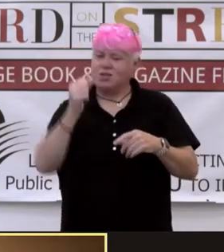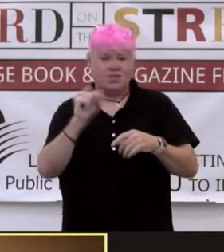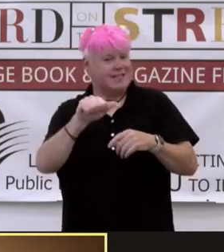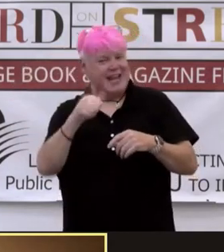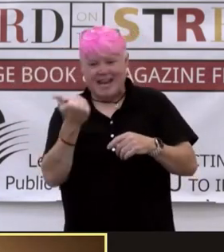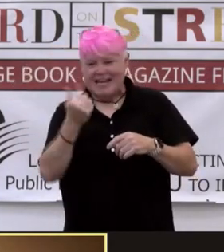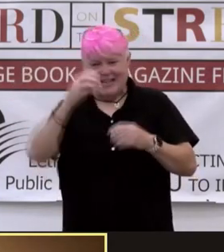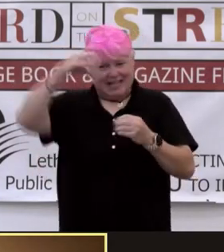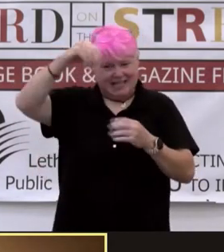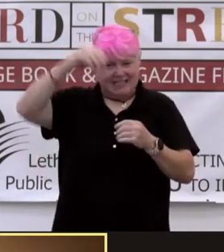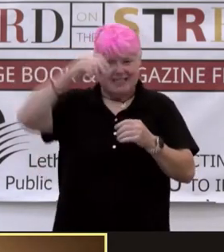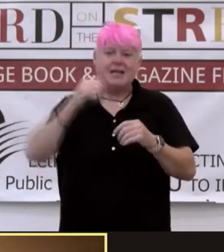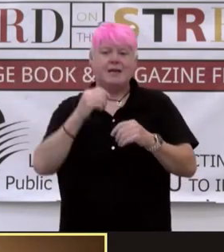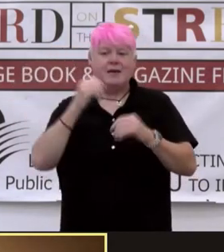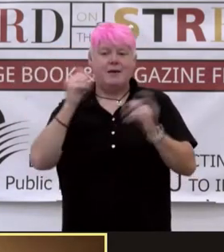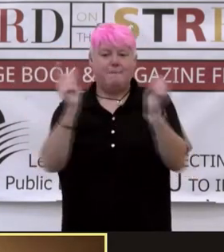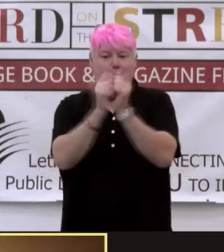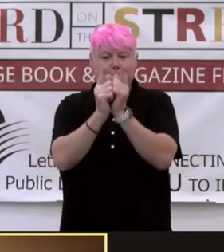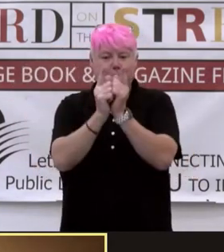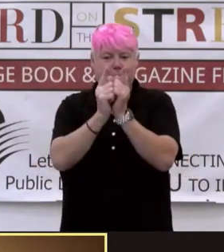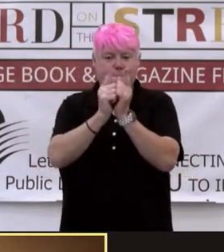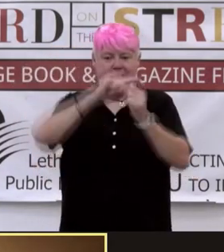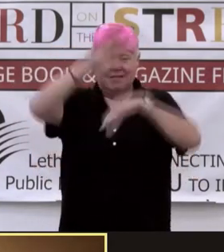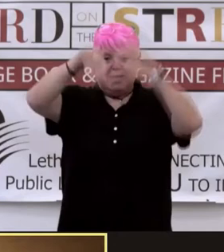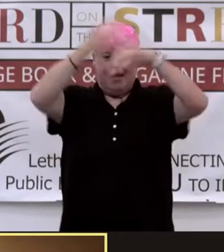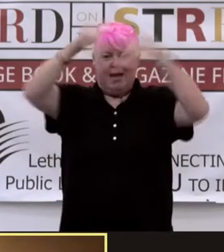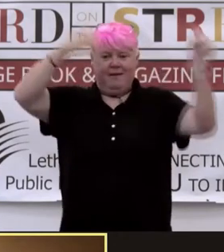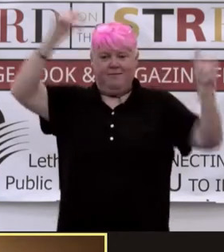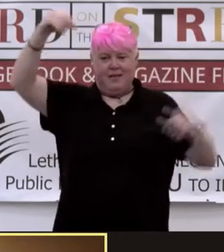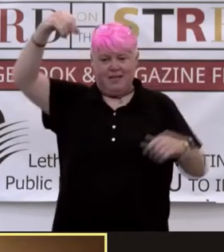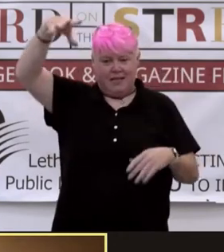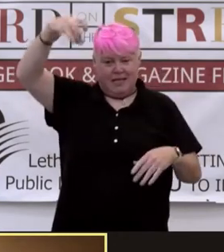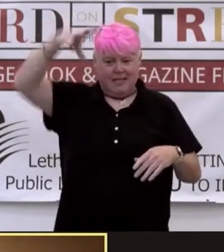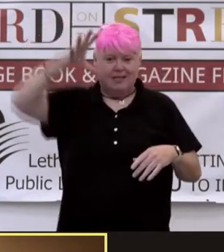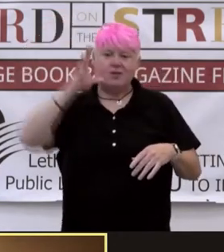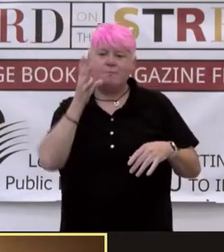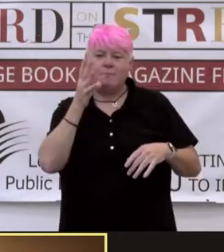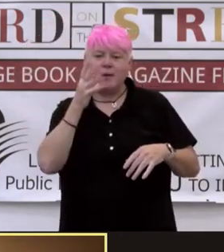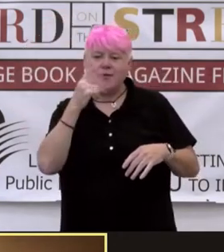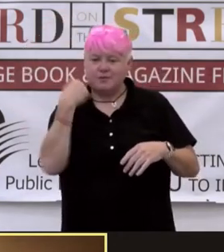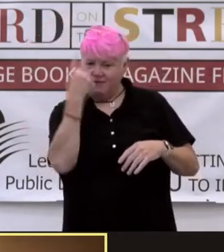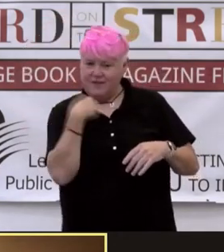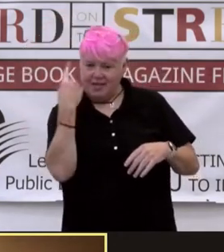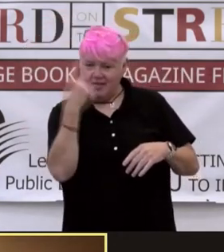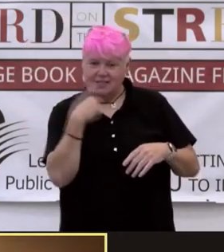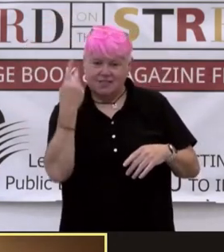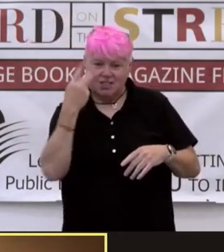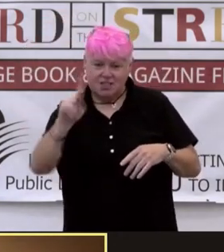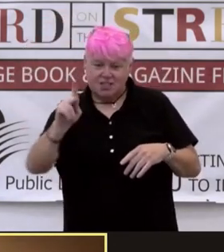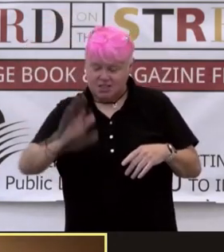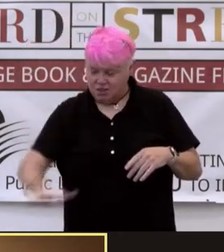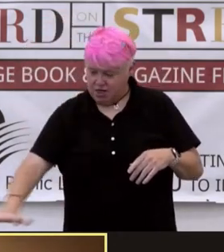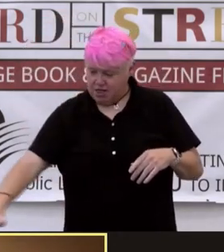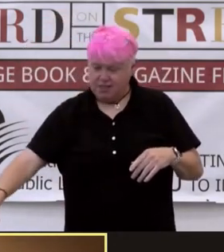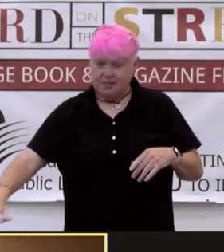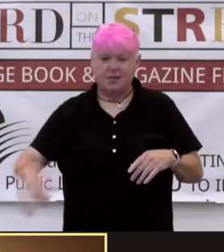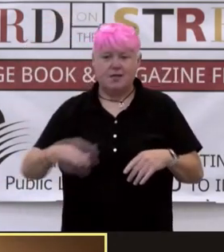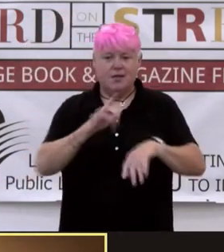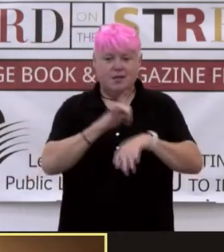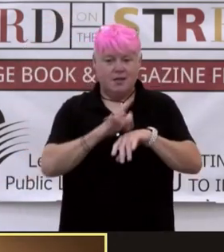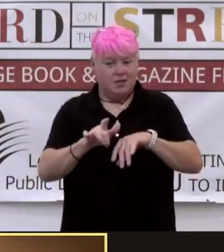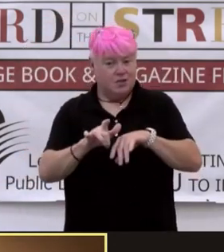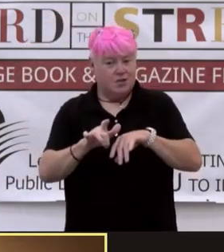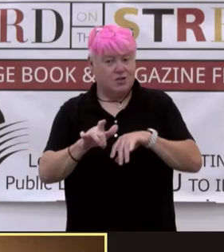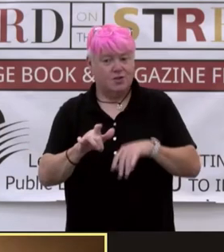heavenly light, the kind of light you see in a mother's face the first time she sees her child. The Noor Fatima Ghazala